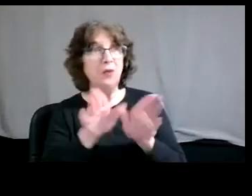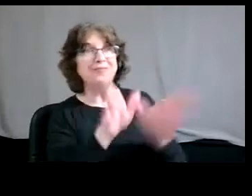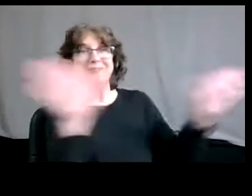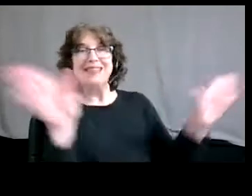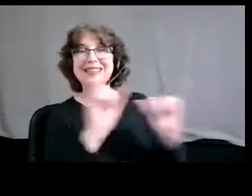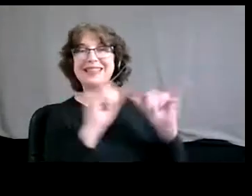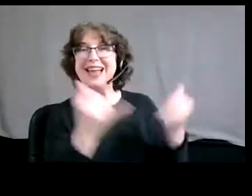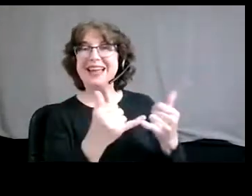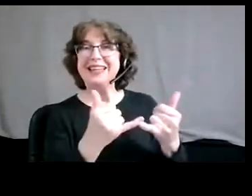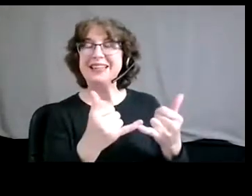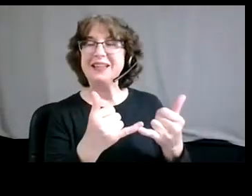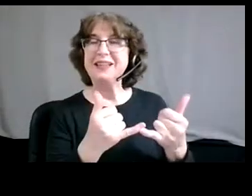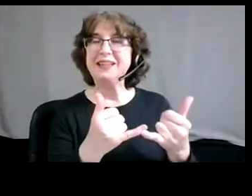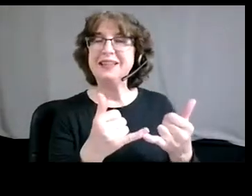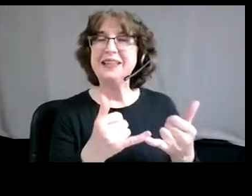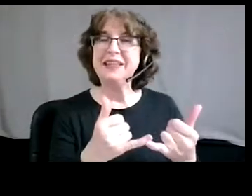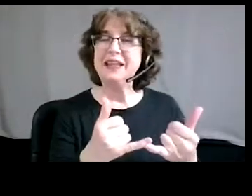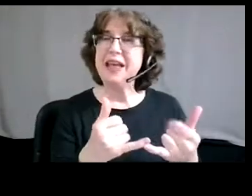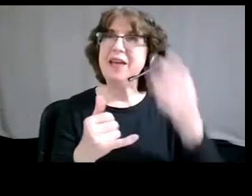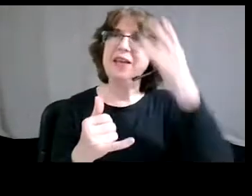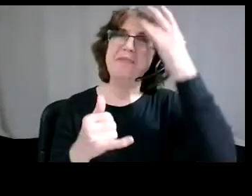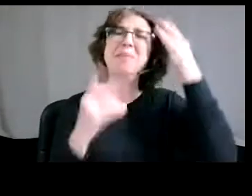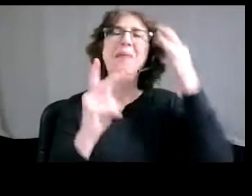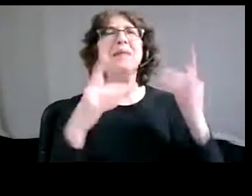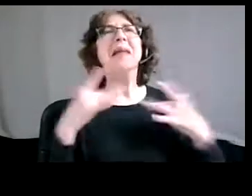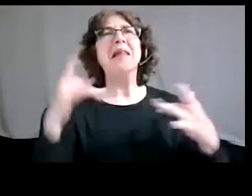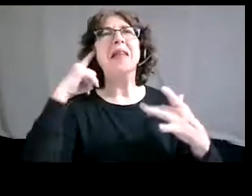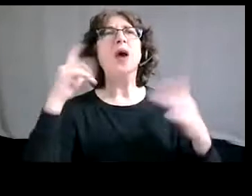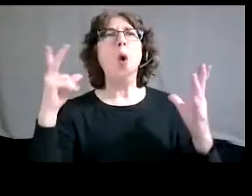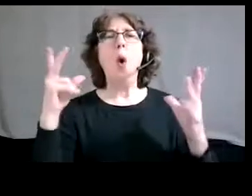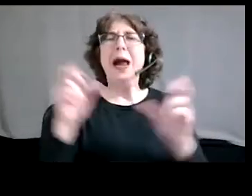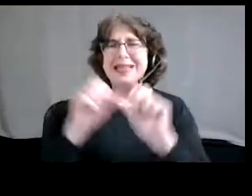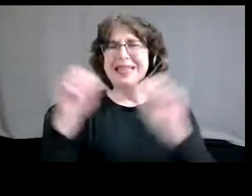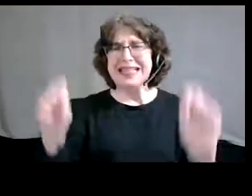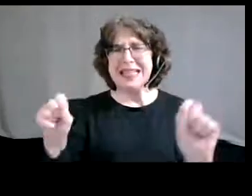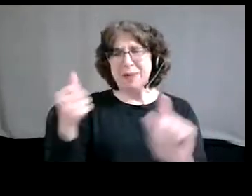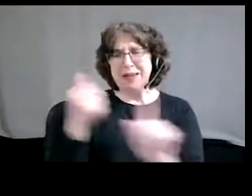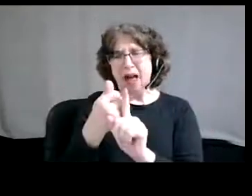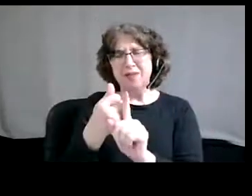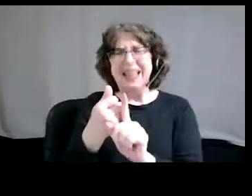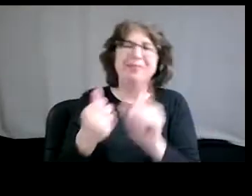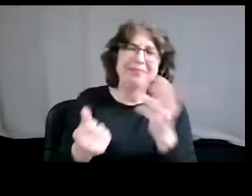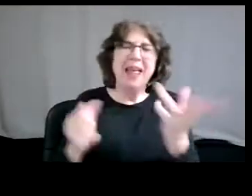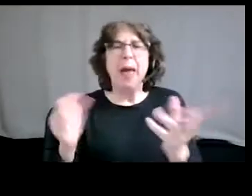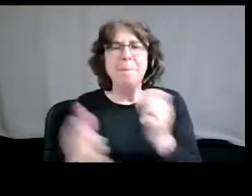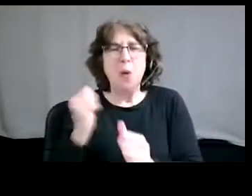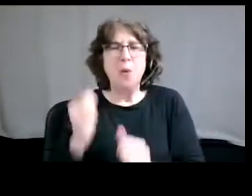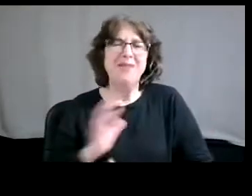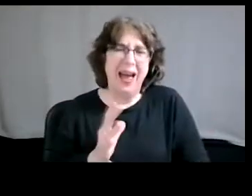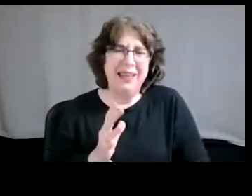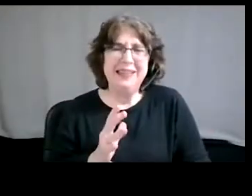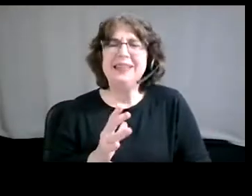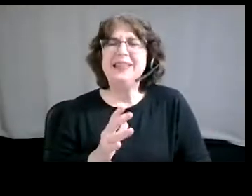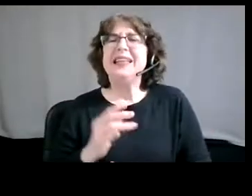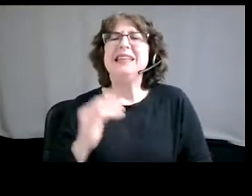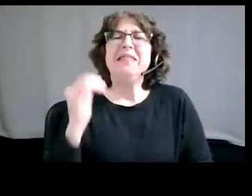the system for the most part is fine. There might be things that are wrong. And if we bring one or two people